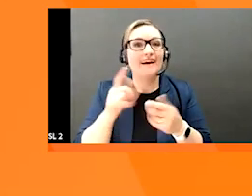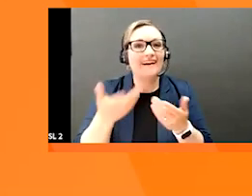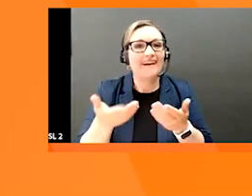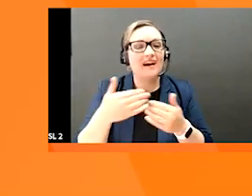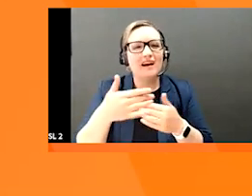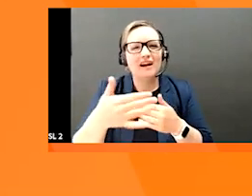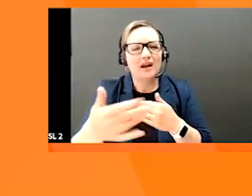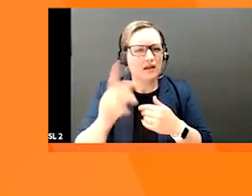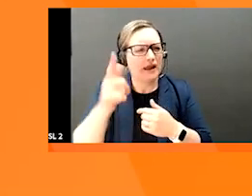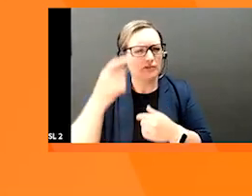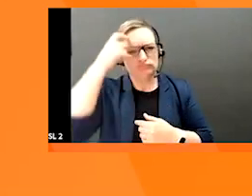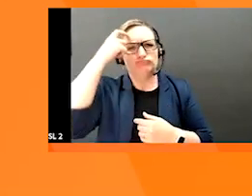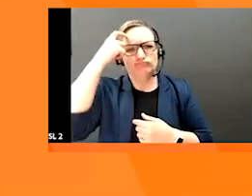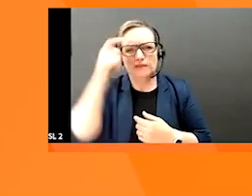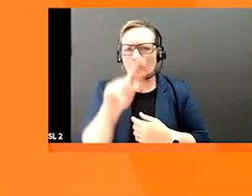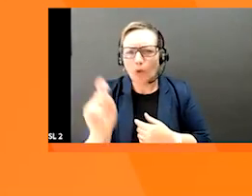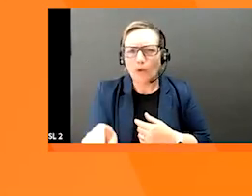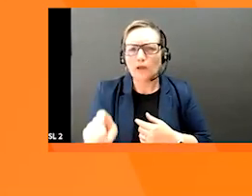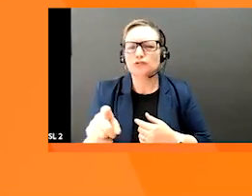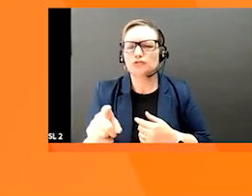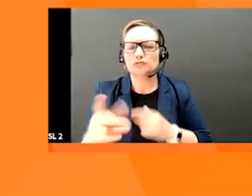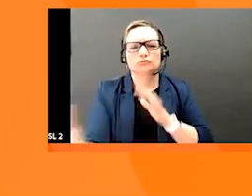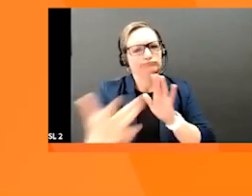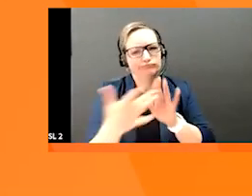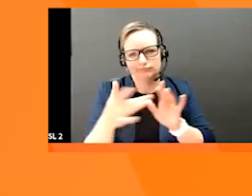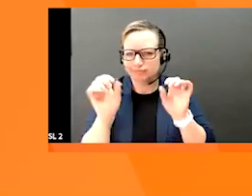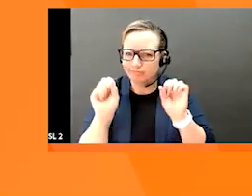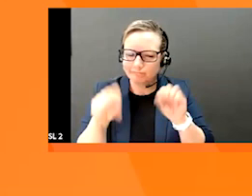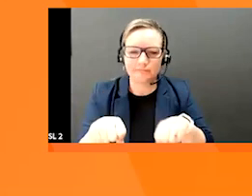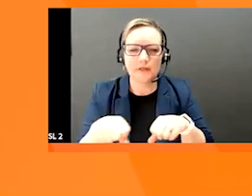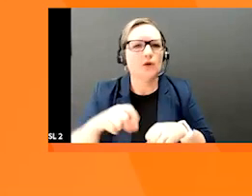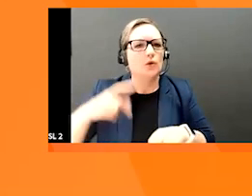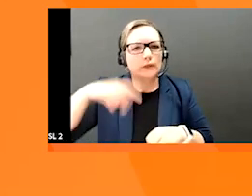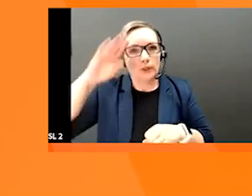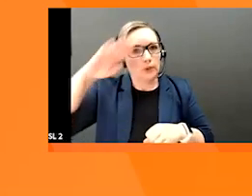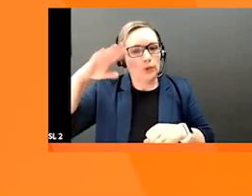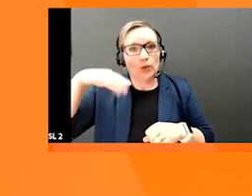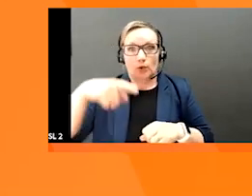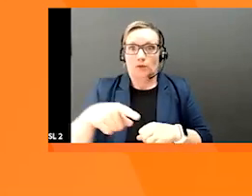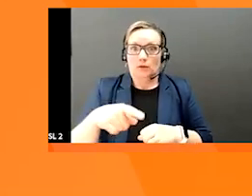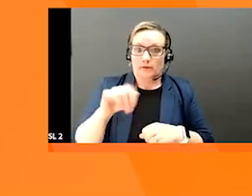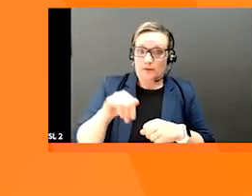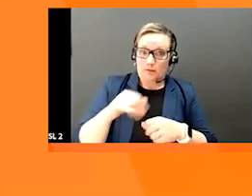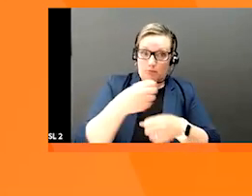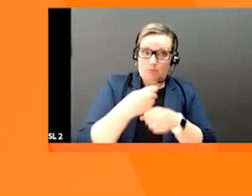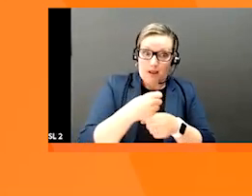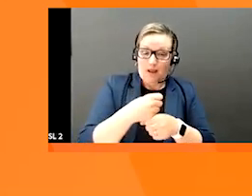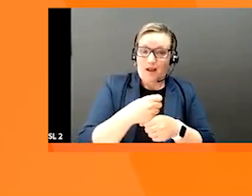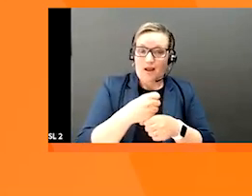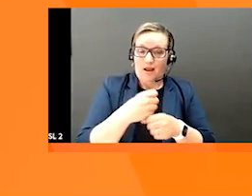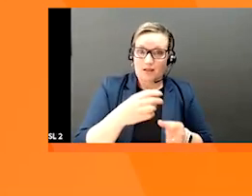don't hesitate to follow up with us. We know there are a lot of things that you need to know in order to get your product